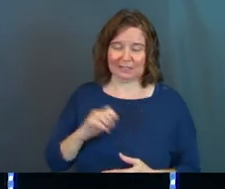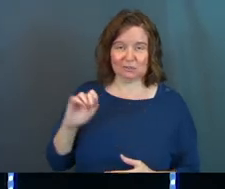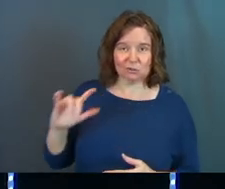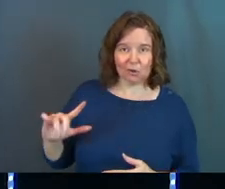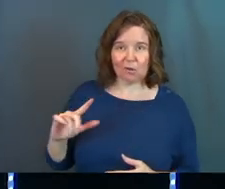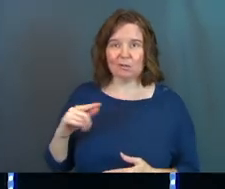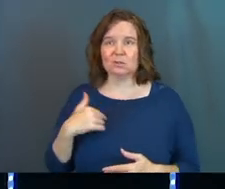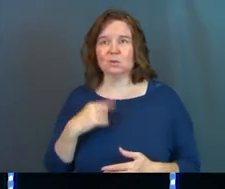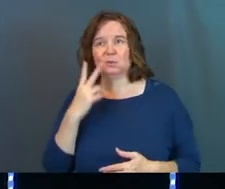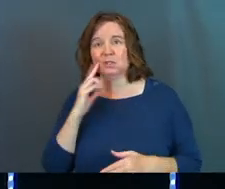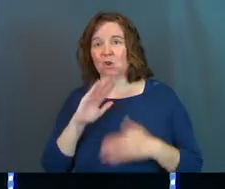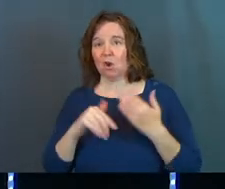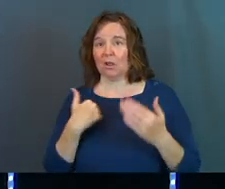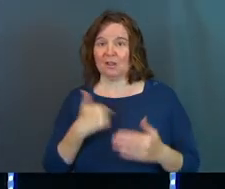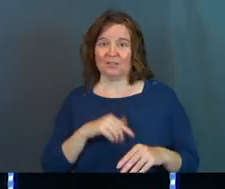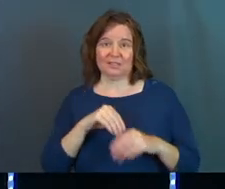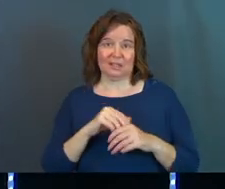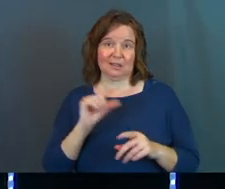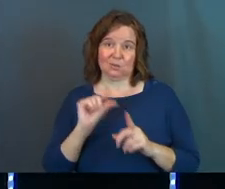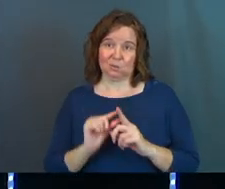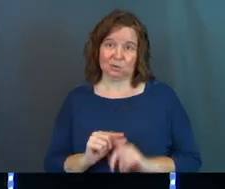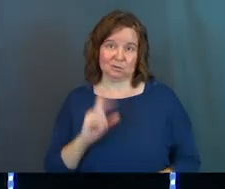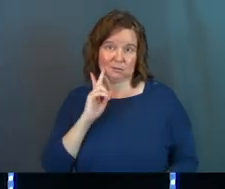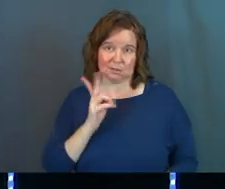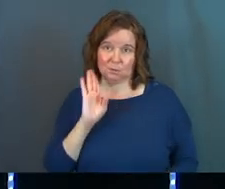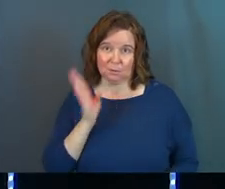in these words. You'll see all of us in these words.